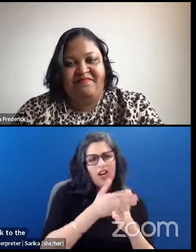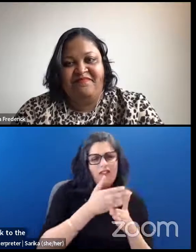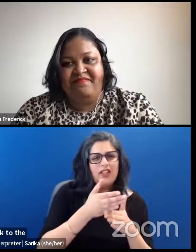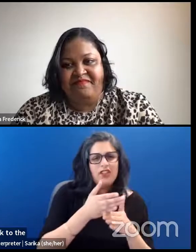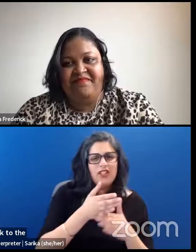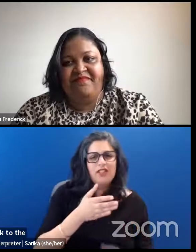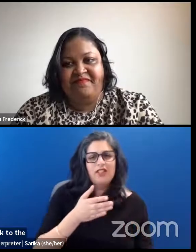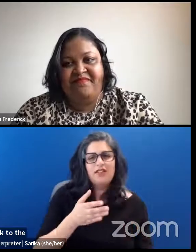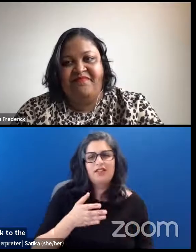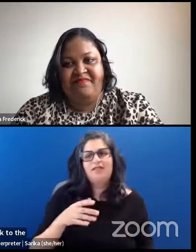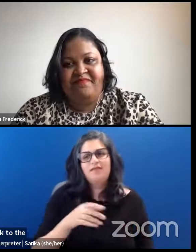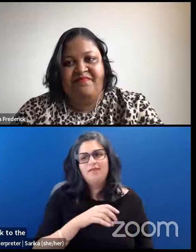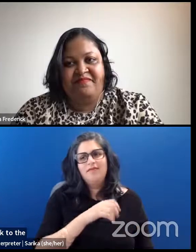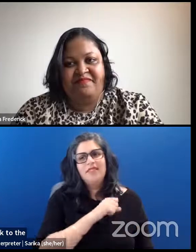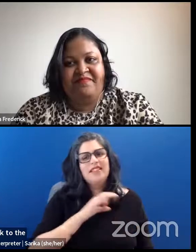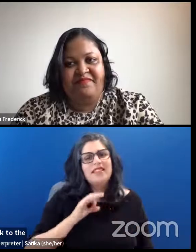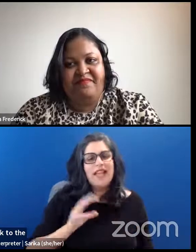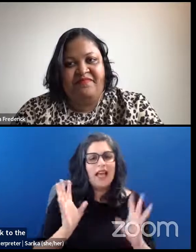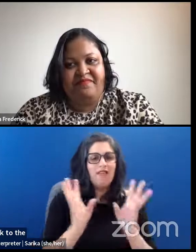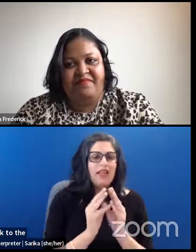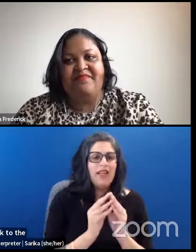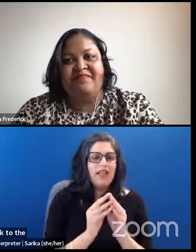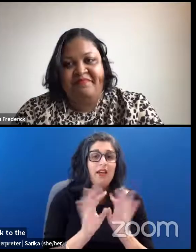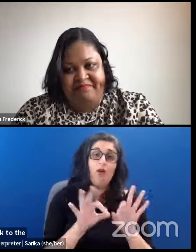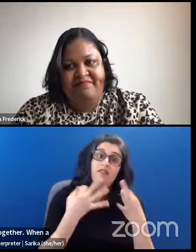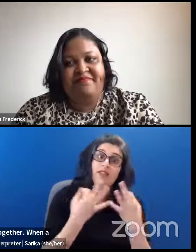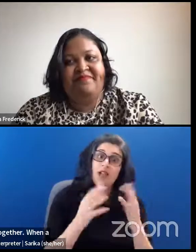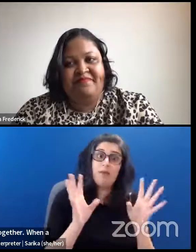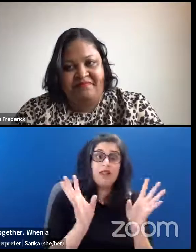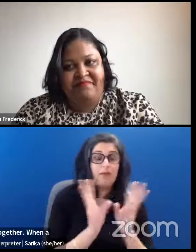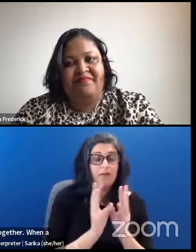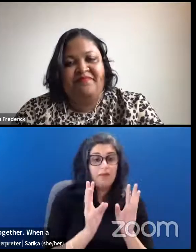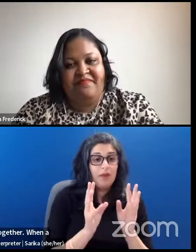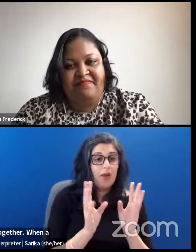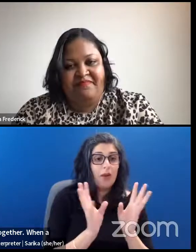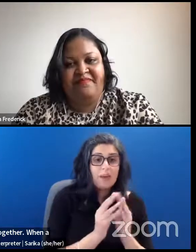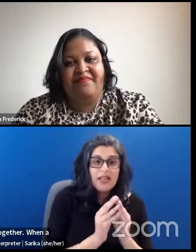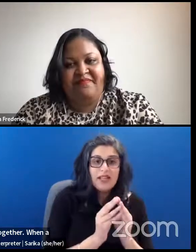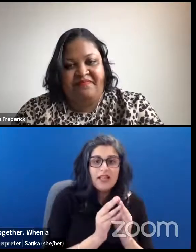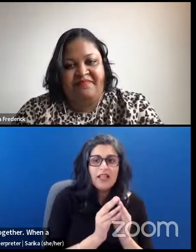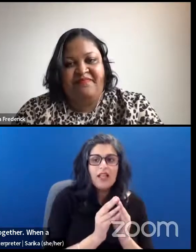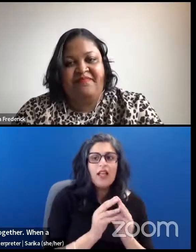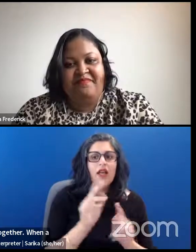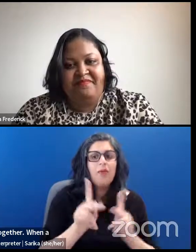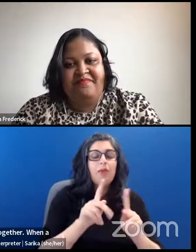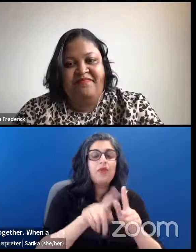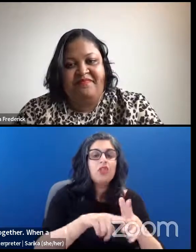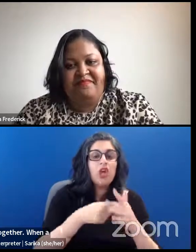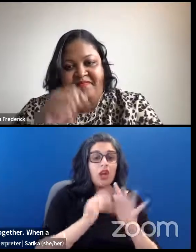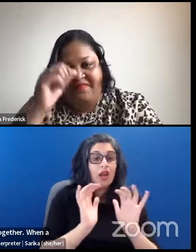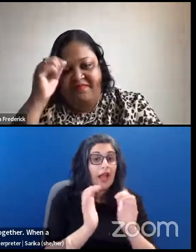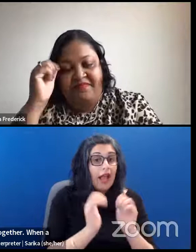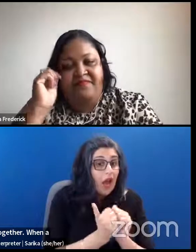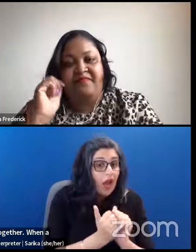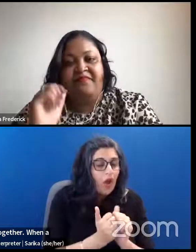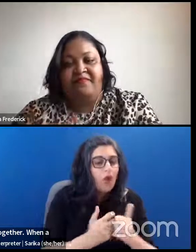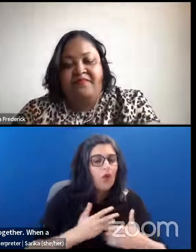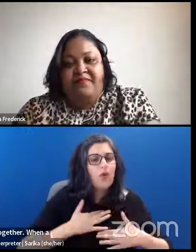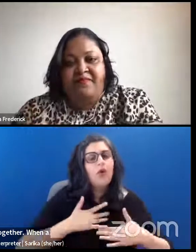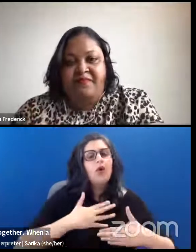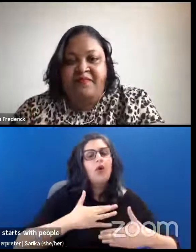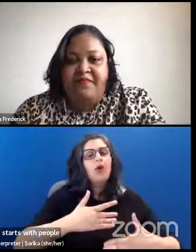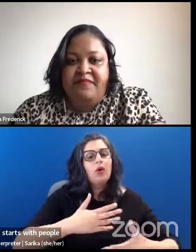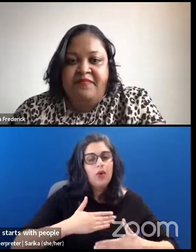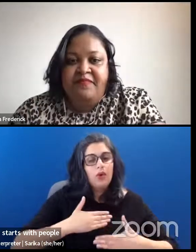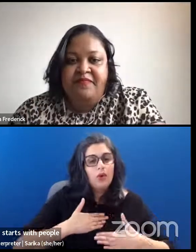meeting starts with people taking a breath, slowing down, reflecting on how it is that you're doing, saying a couple of words and listening to